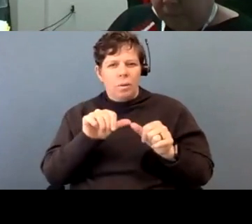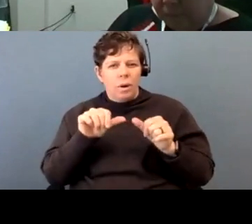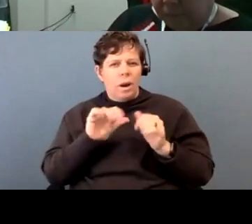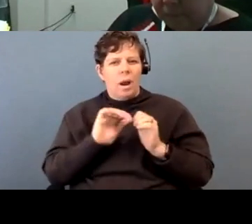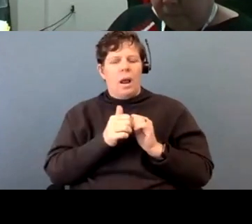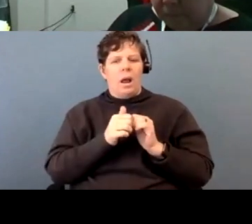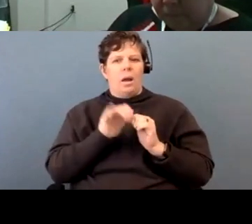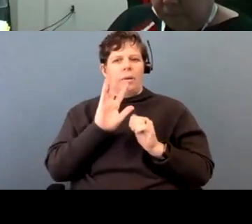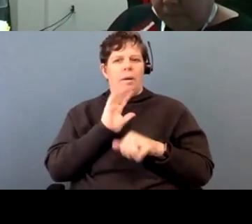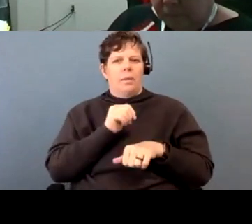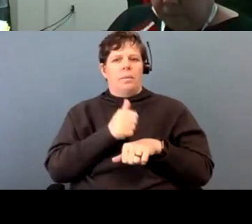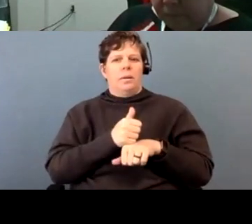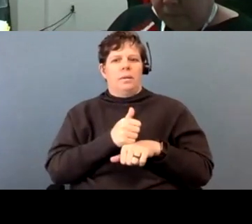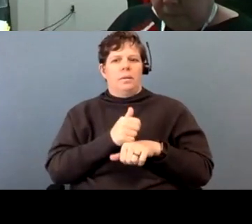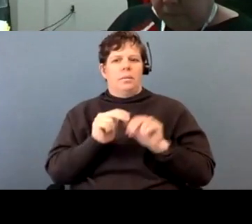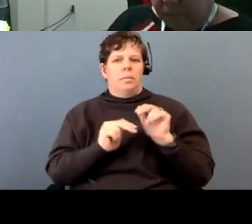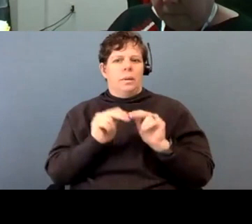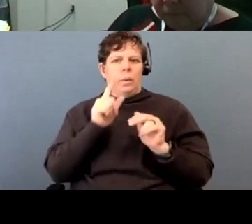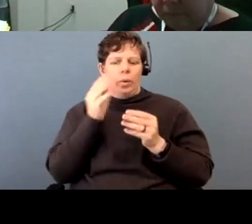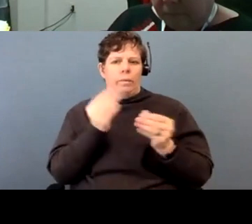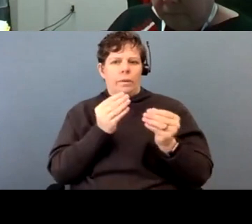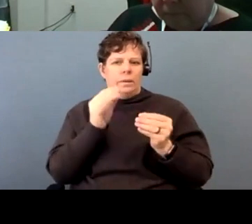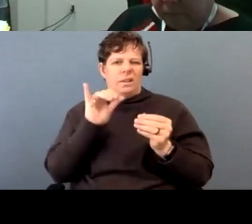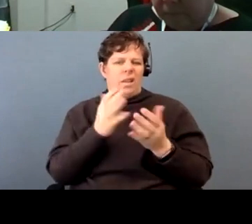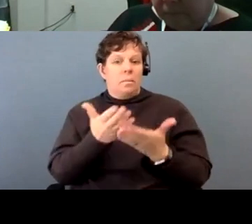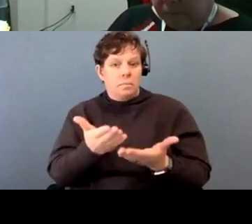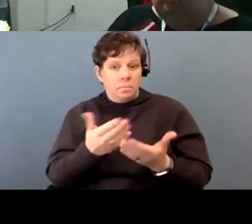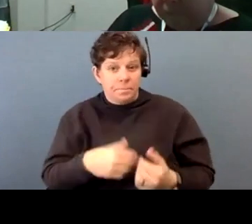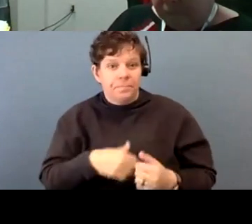can that be implemented? How is that built? Who facilitates it? That kind of thing.